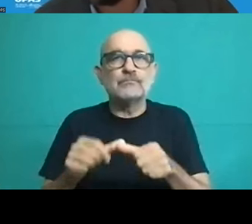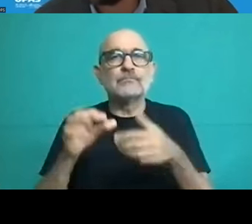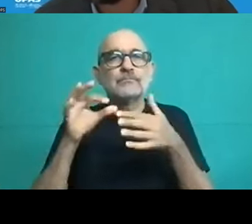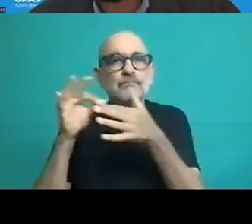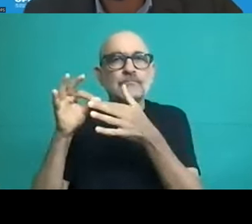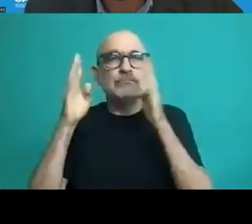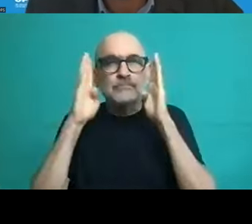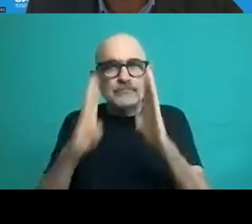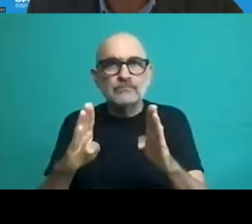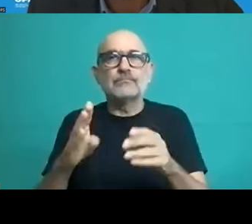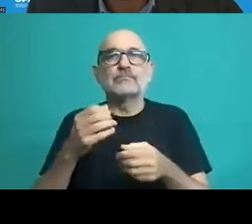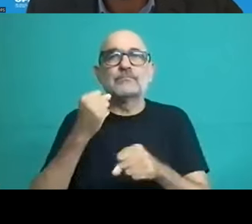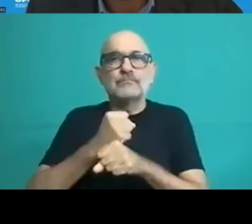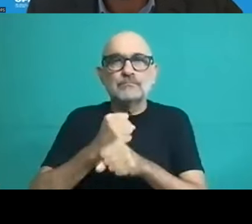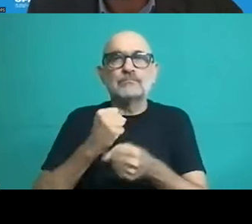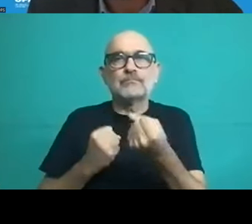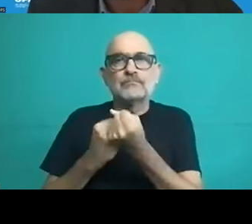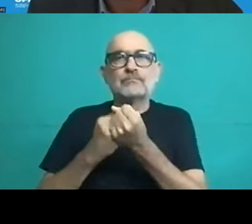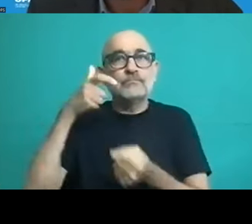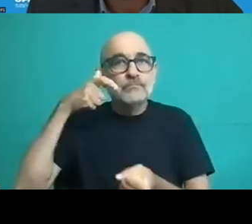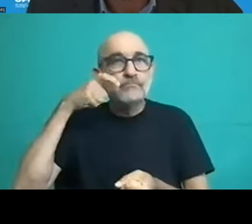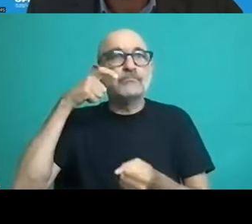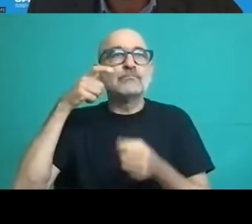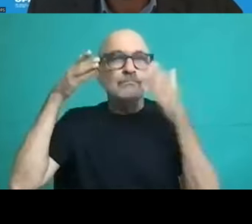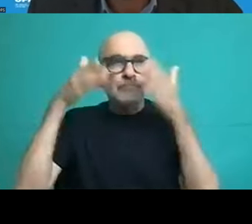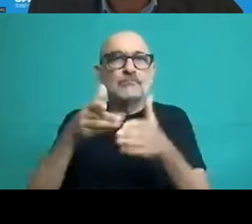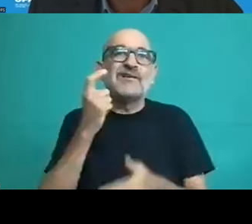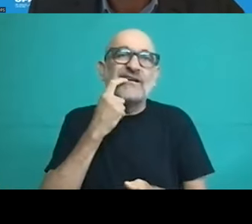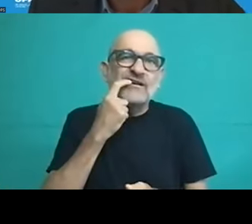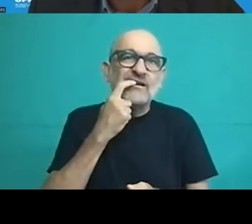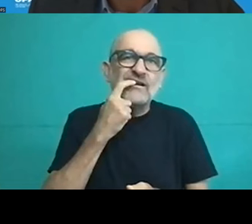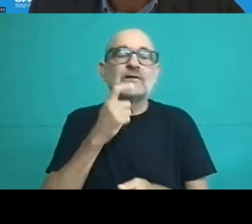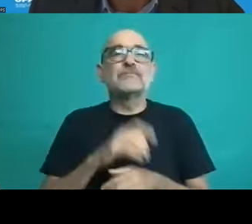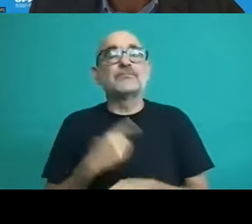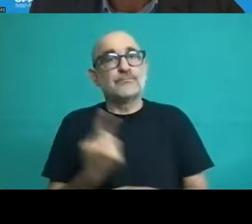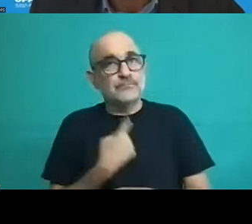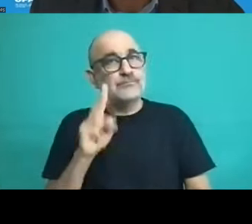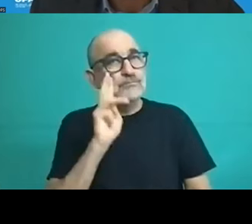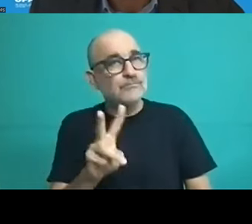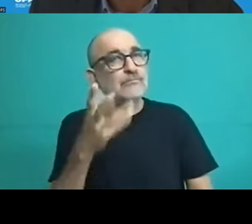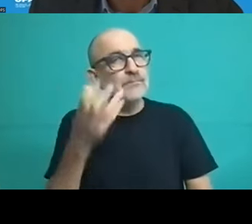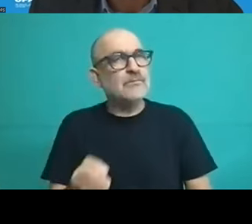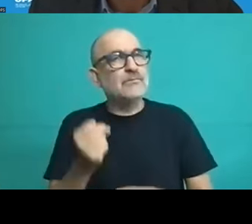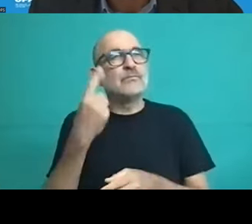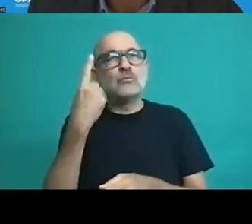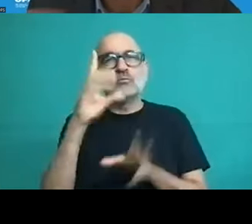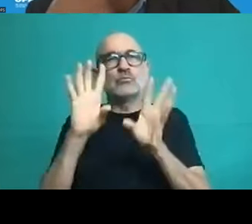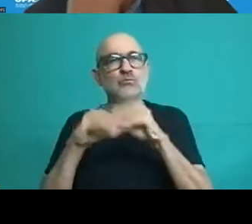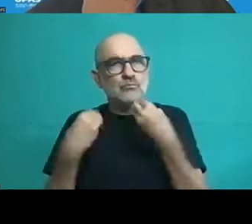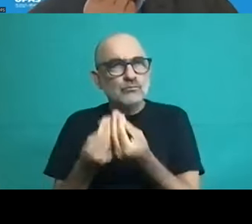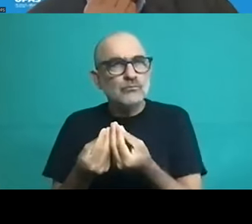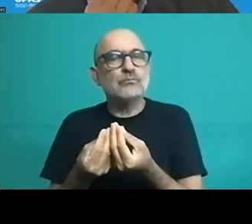dental plans the income in 2022 was 207 billions and the